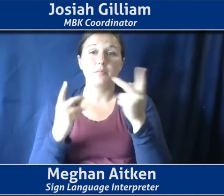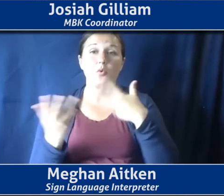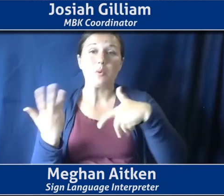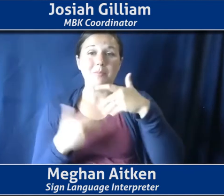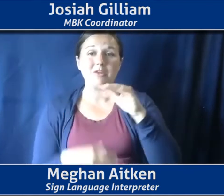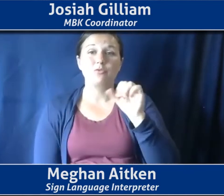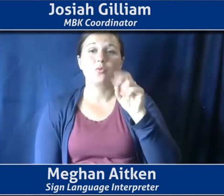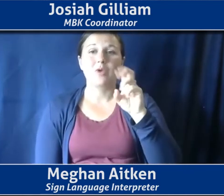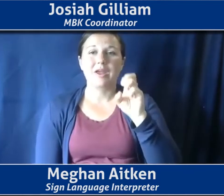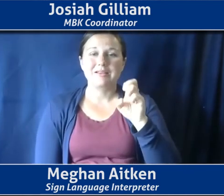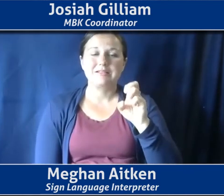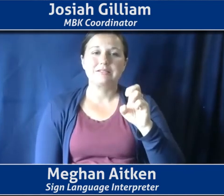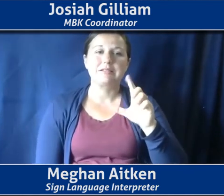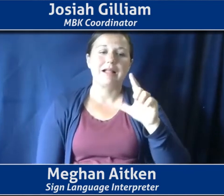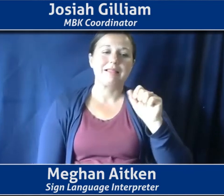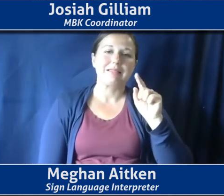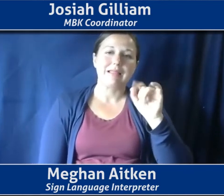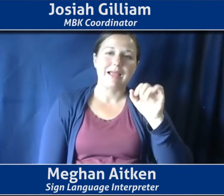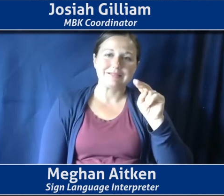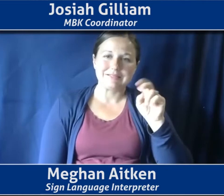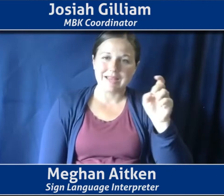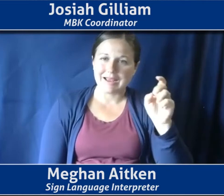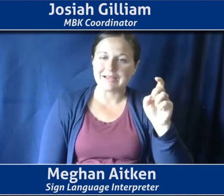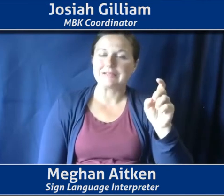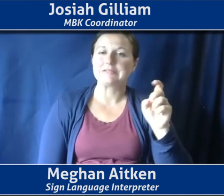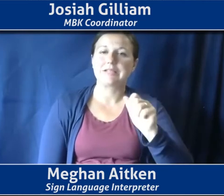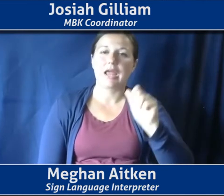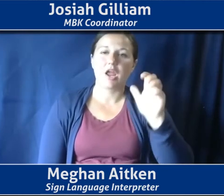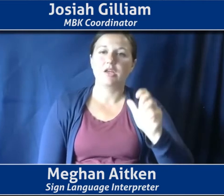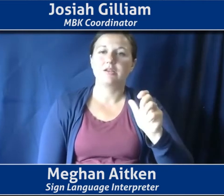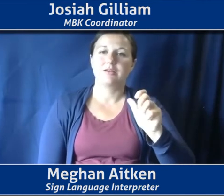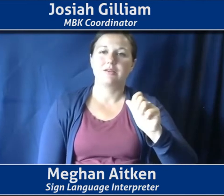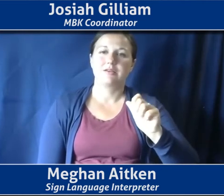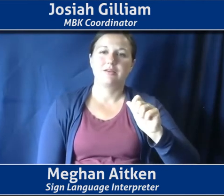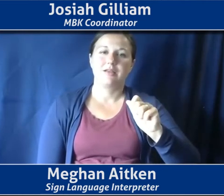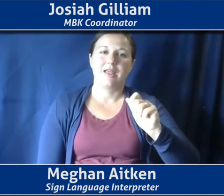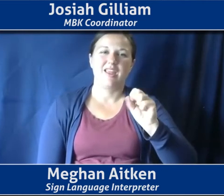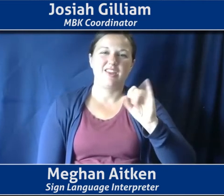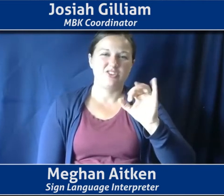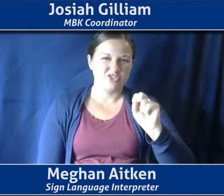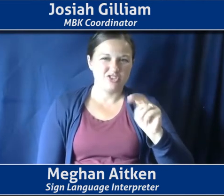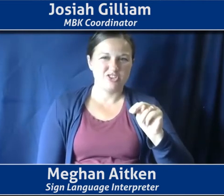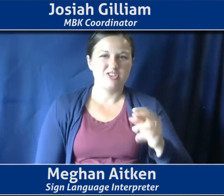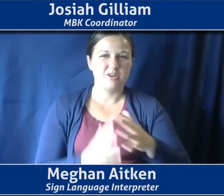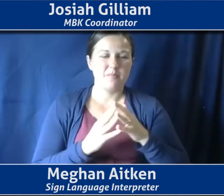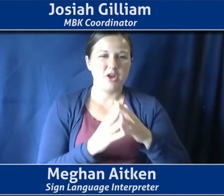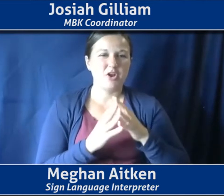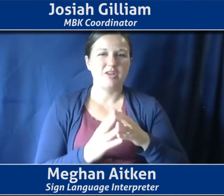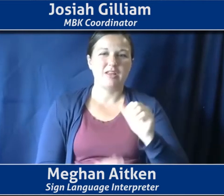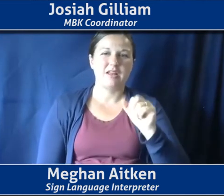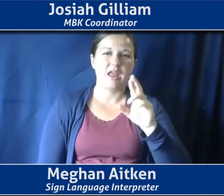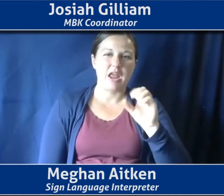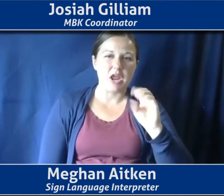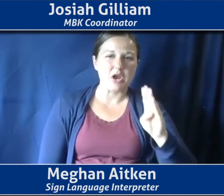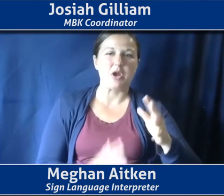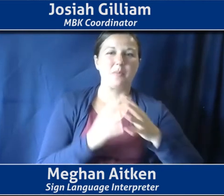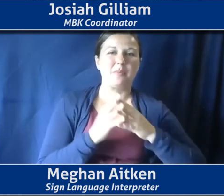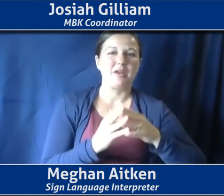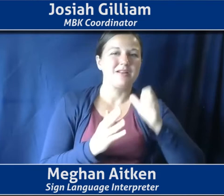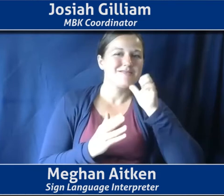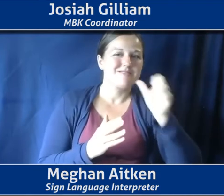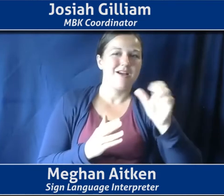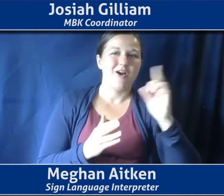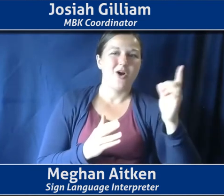who are Latinx, who are Asian American, who are Arab American, um, who are not always captured in the publicly available data.